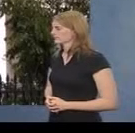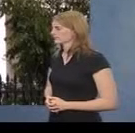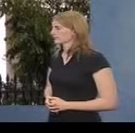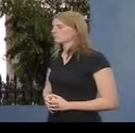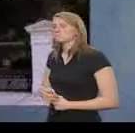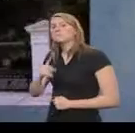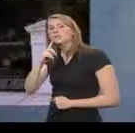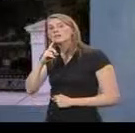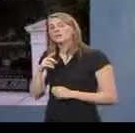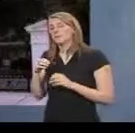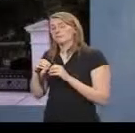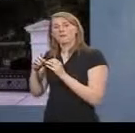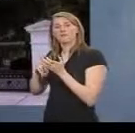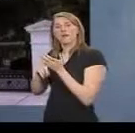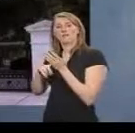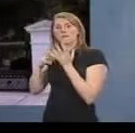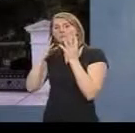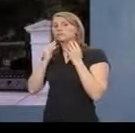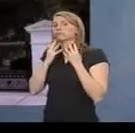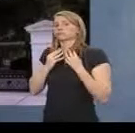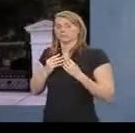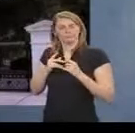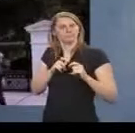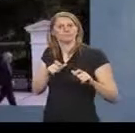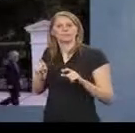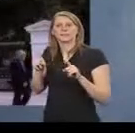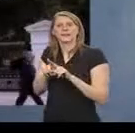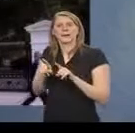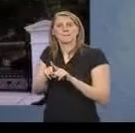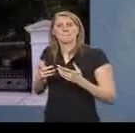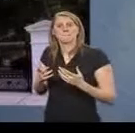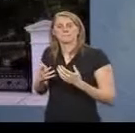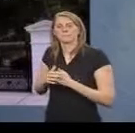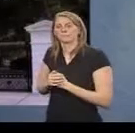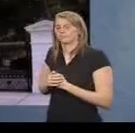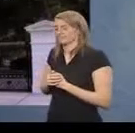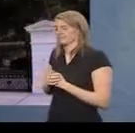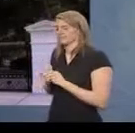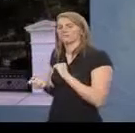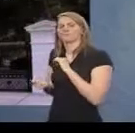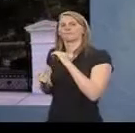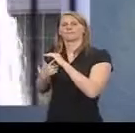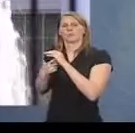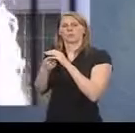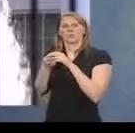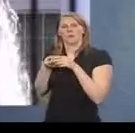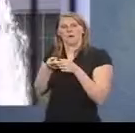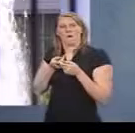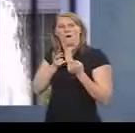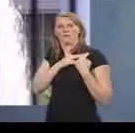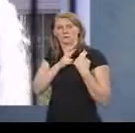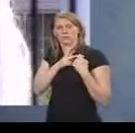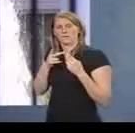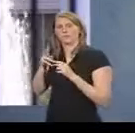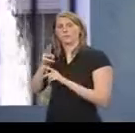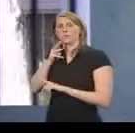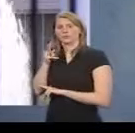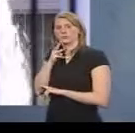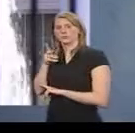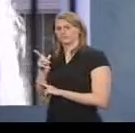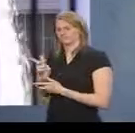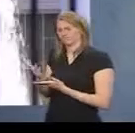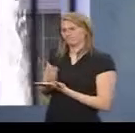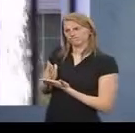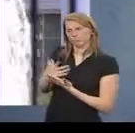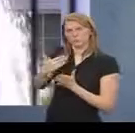But Bin Laden's facial hair would remain intact. Senior officials in Washington were reluctant to give the green